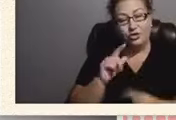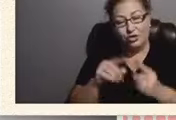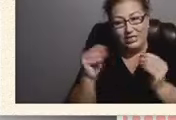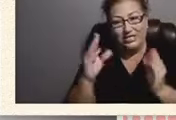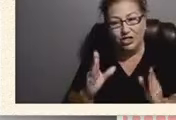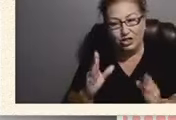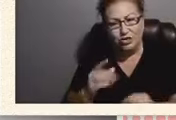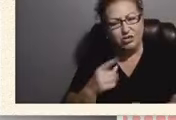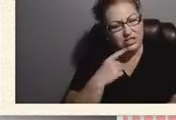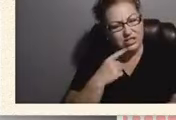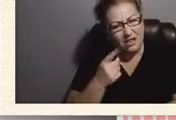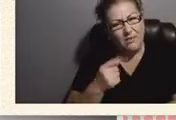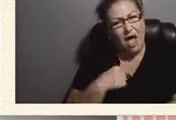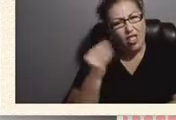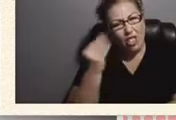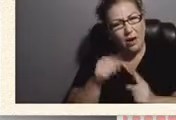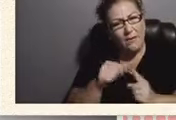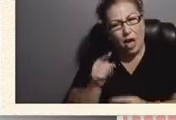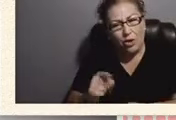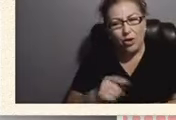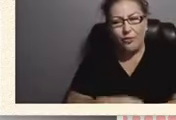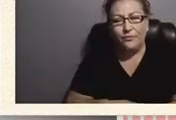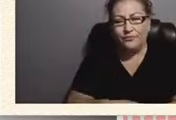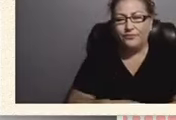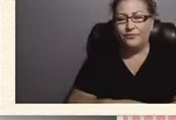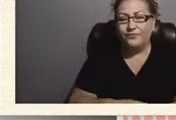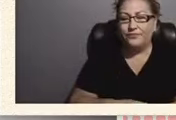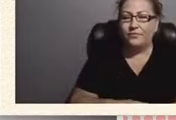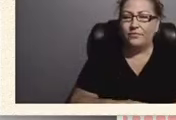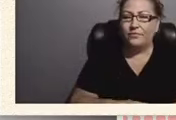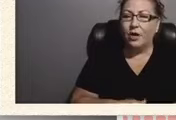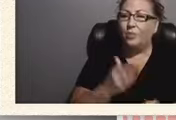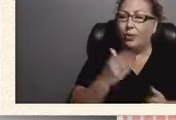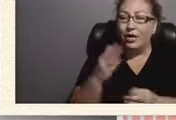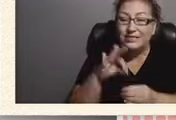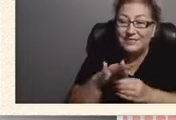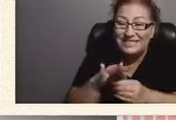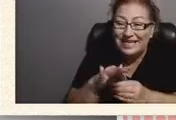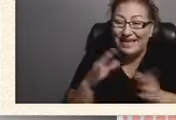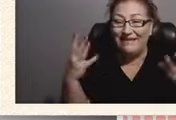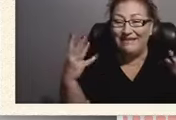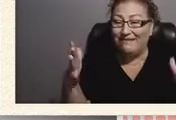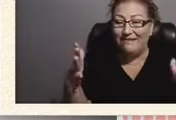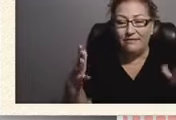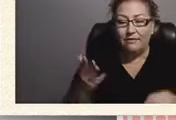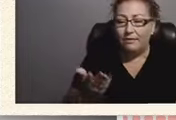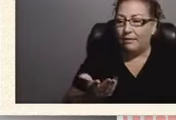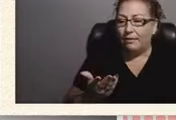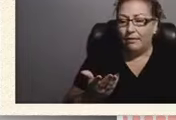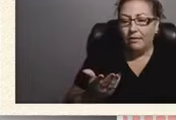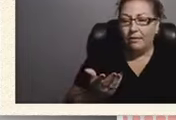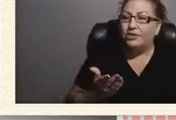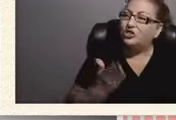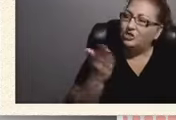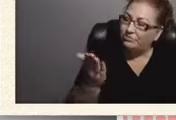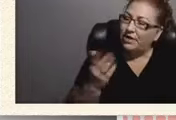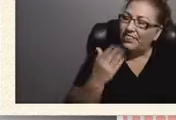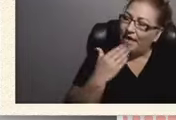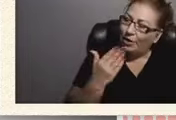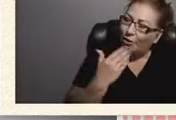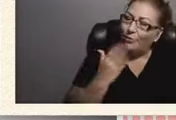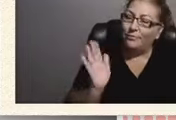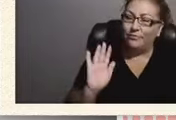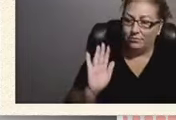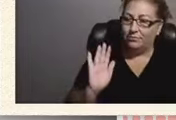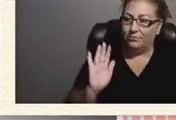had a call and bringing up some tea it's like a gesture of thank you it really is